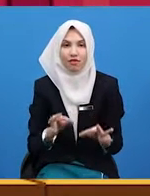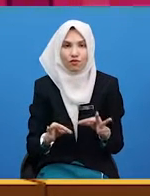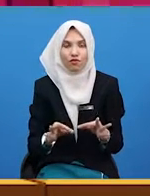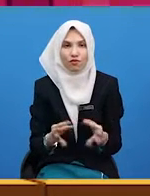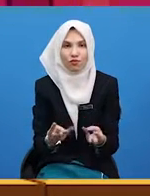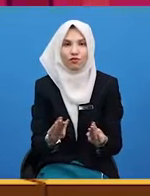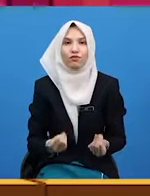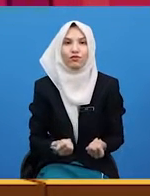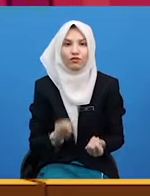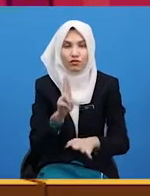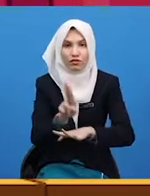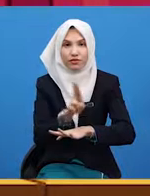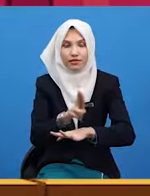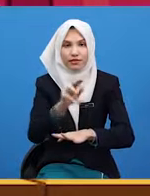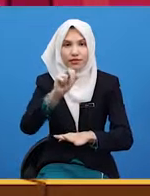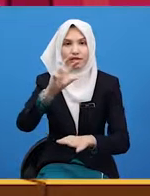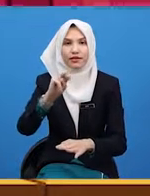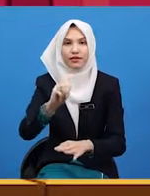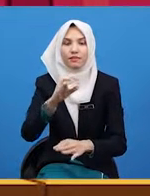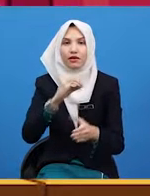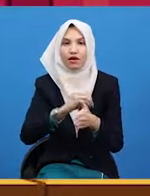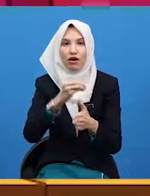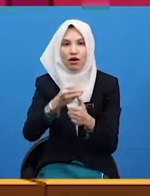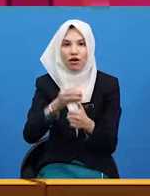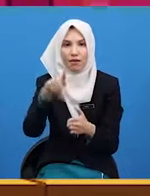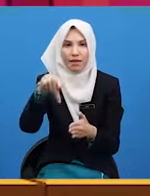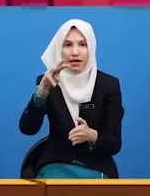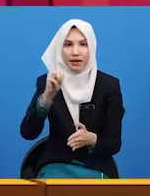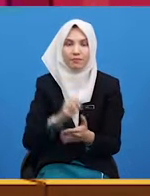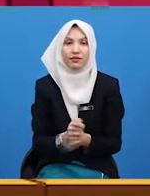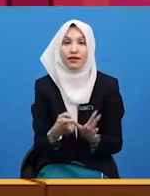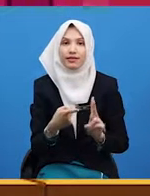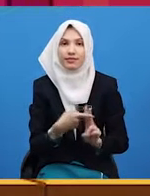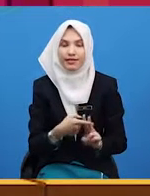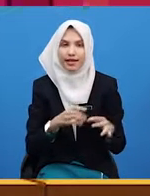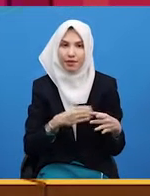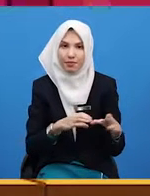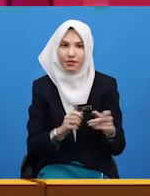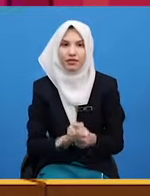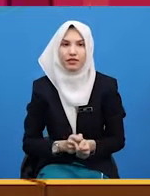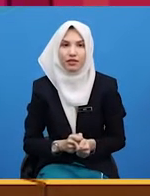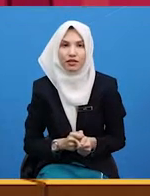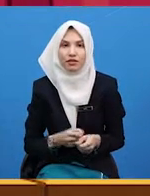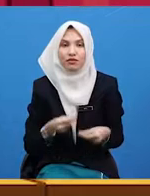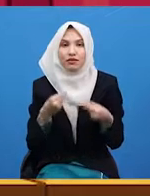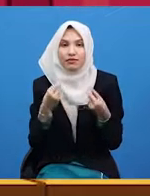AM or PM, we must use the second method of telling the time.